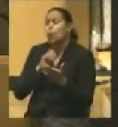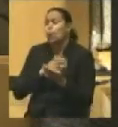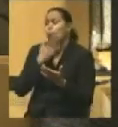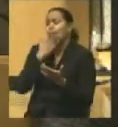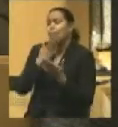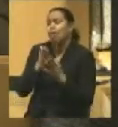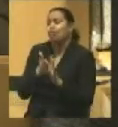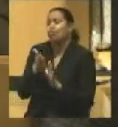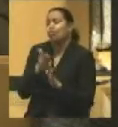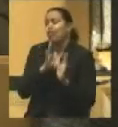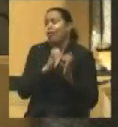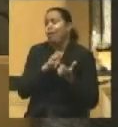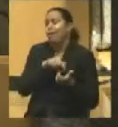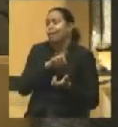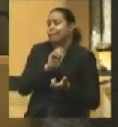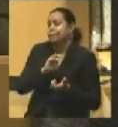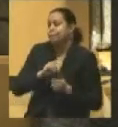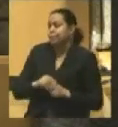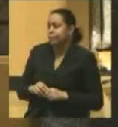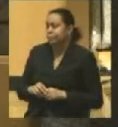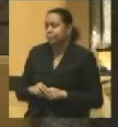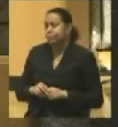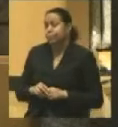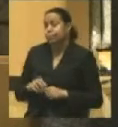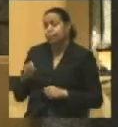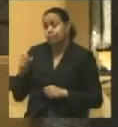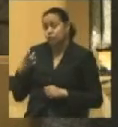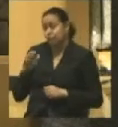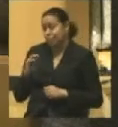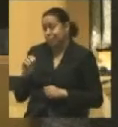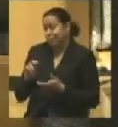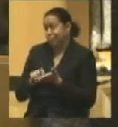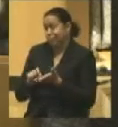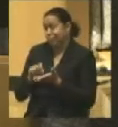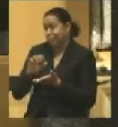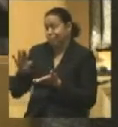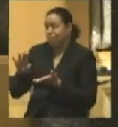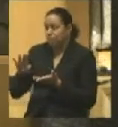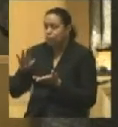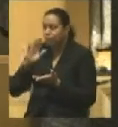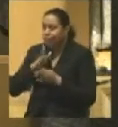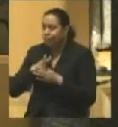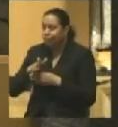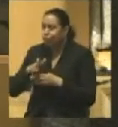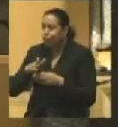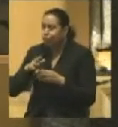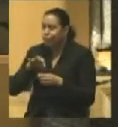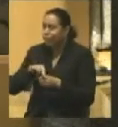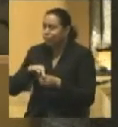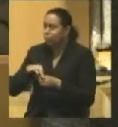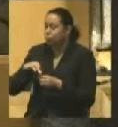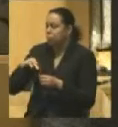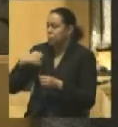organization. Sherman told Lincoln, this is an election post-mortem, that it had been a